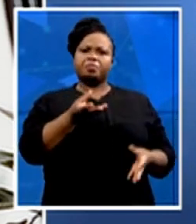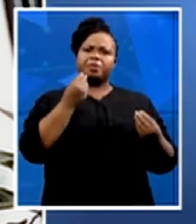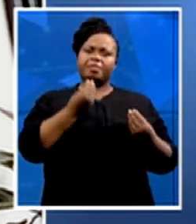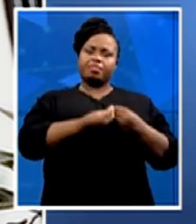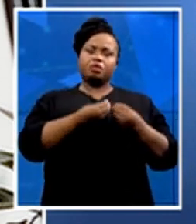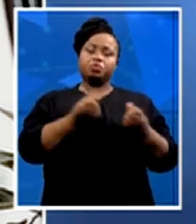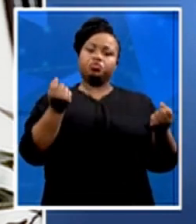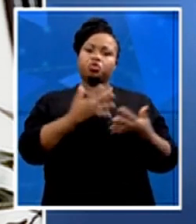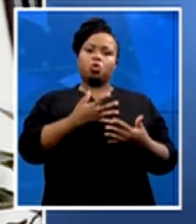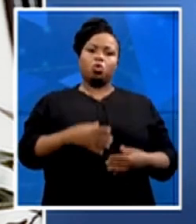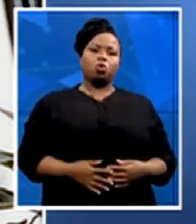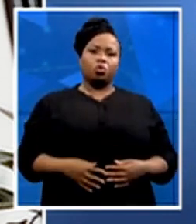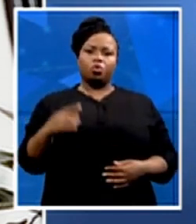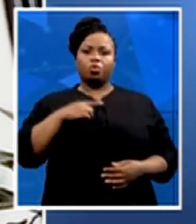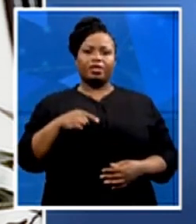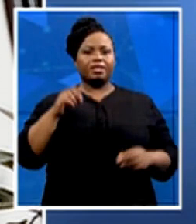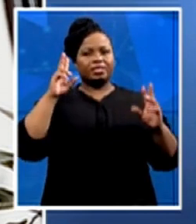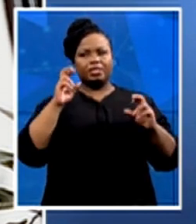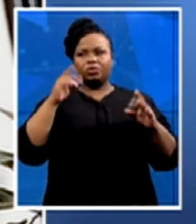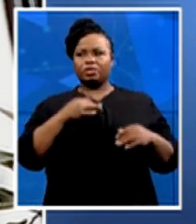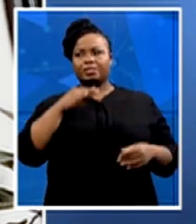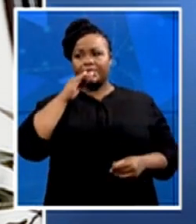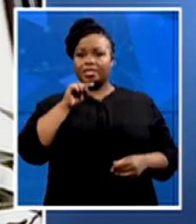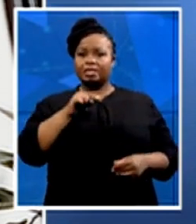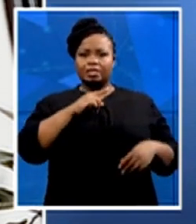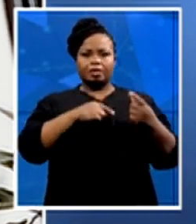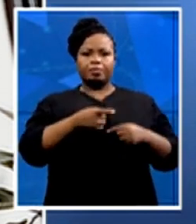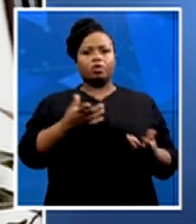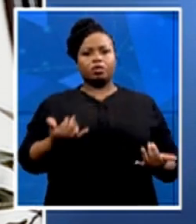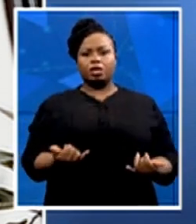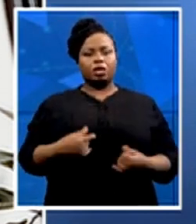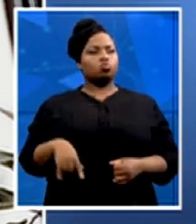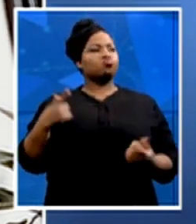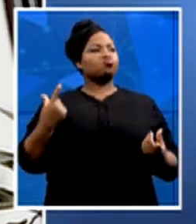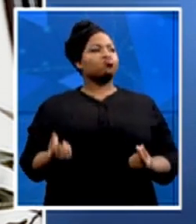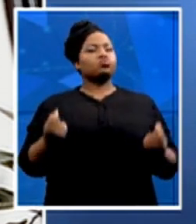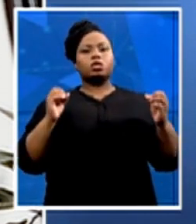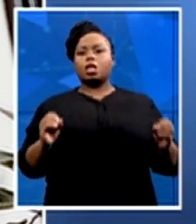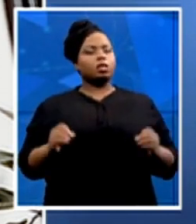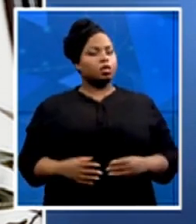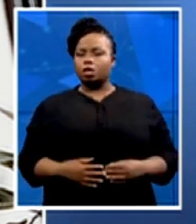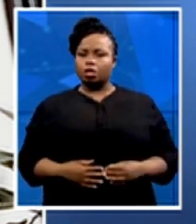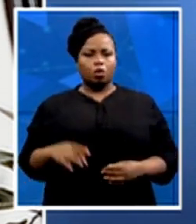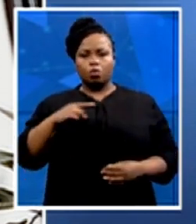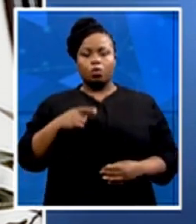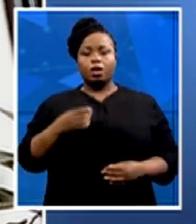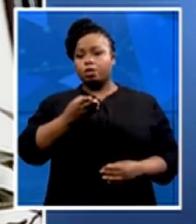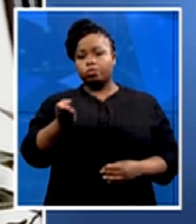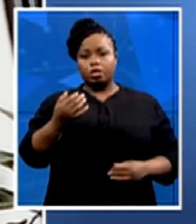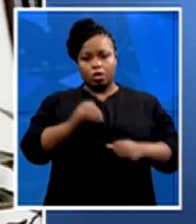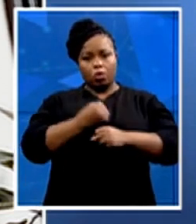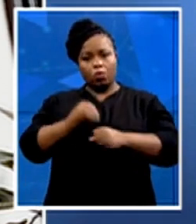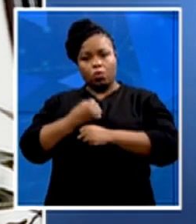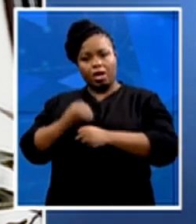is not necessarily about not enough is being done, is that on the ground, the work that is being spoken about in parliament is not